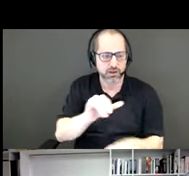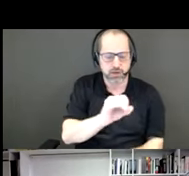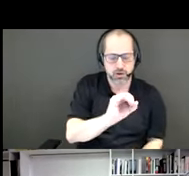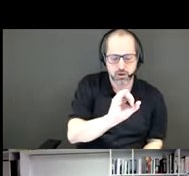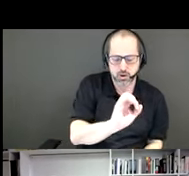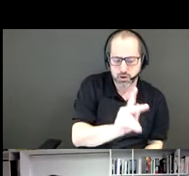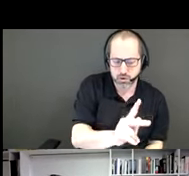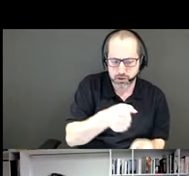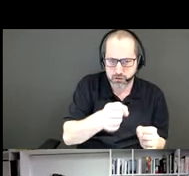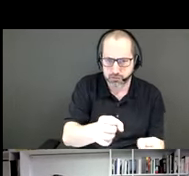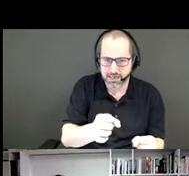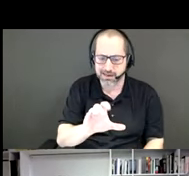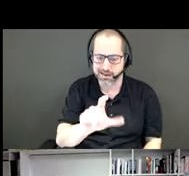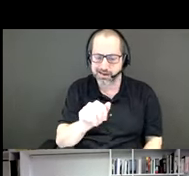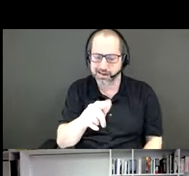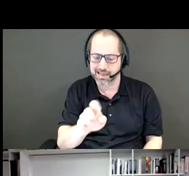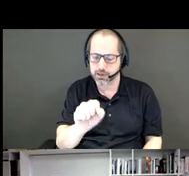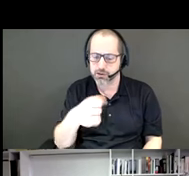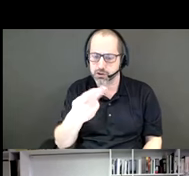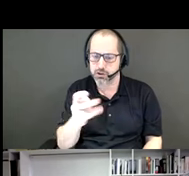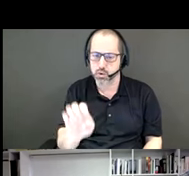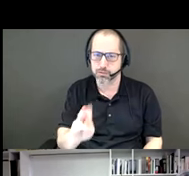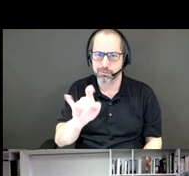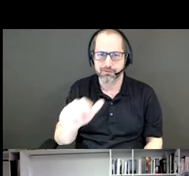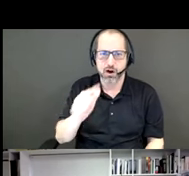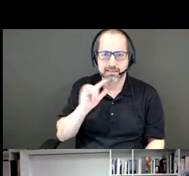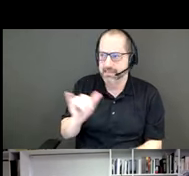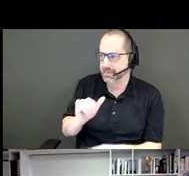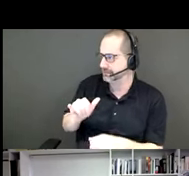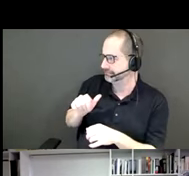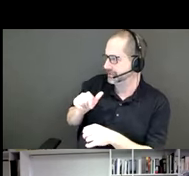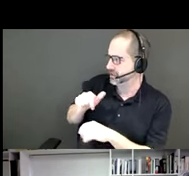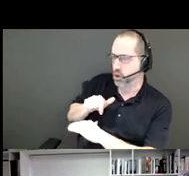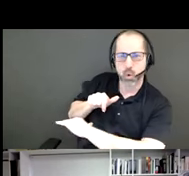gives a sense of kind of running the gauntlet to reach the other side for people passing through.